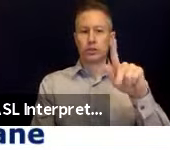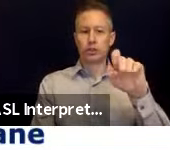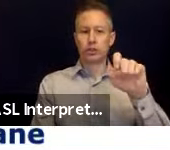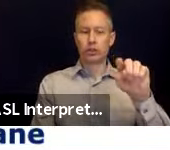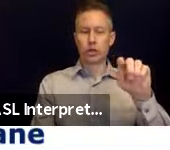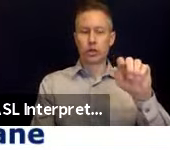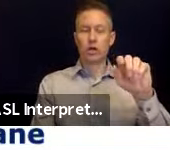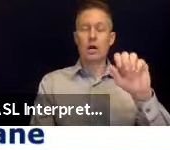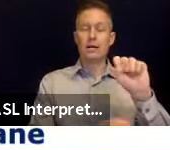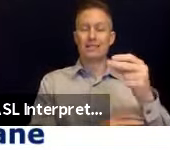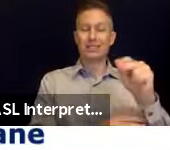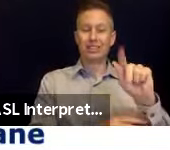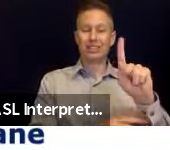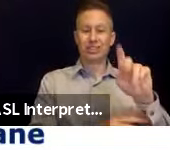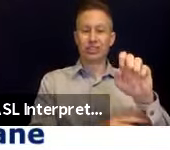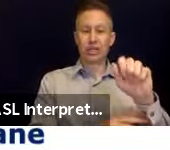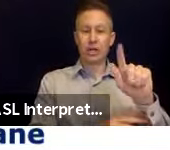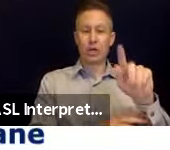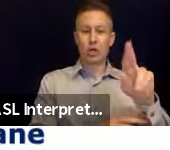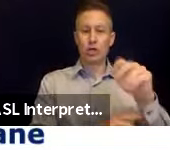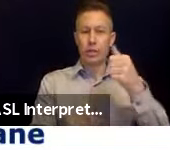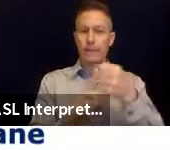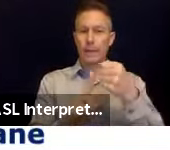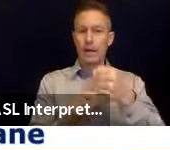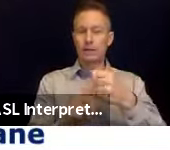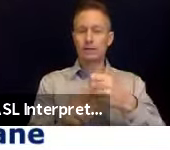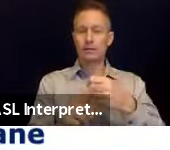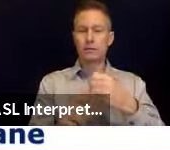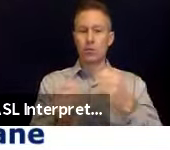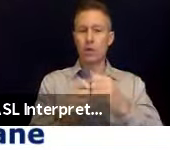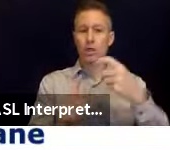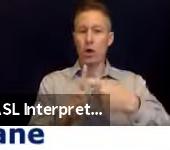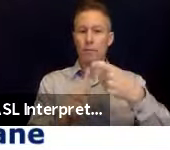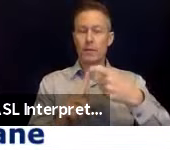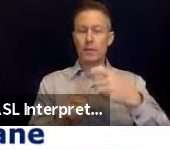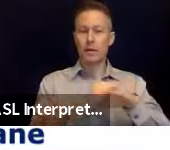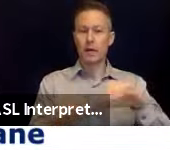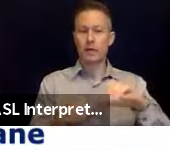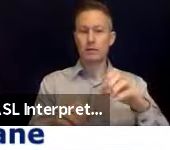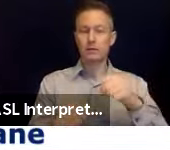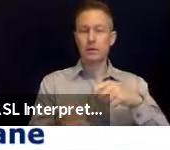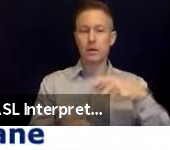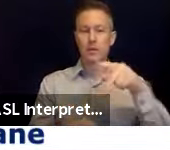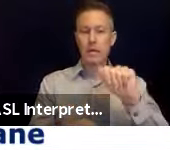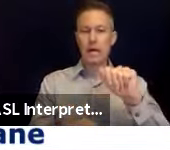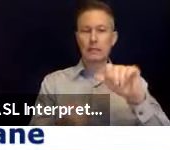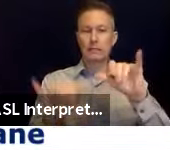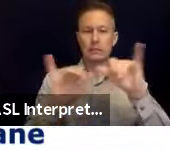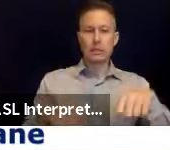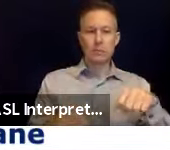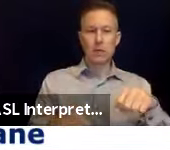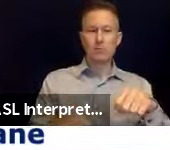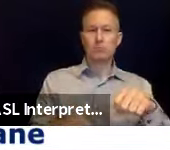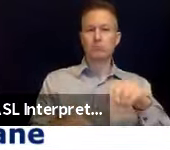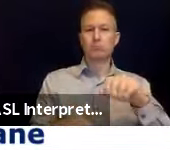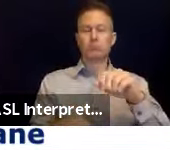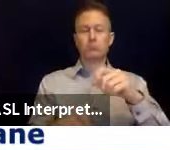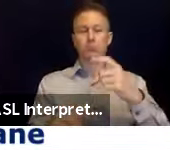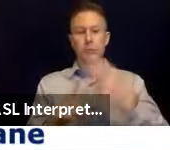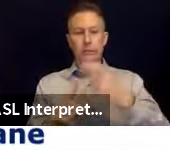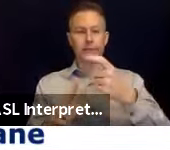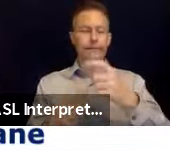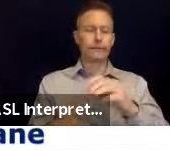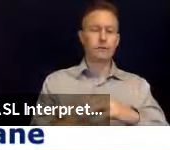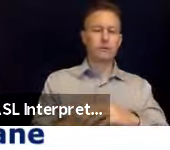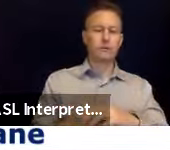action. So this could be buildings where PA systems could be activated. Other systems could be set off without human intervention to protect